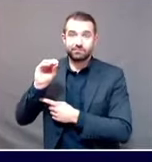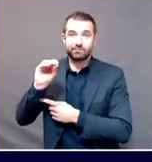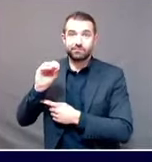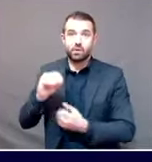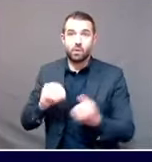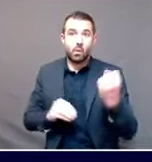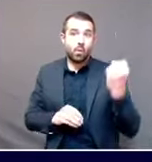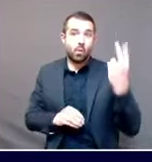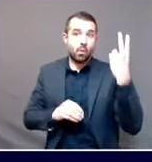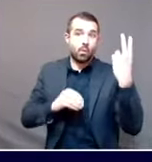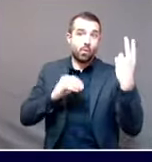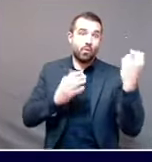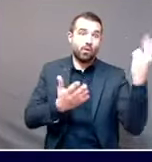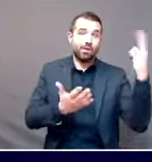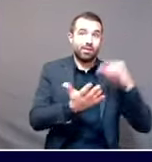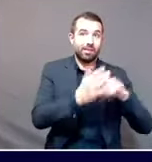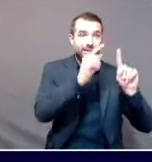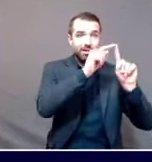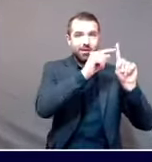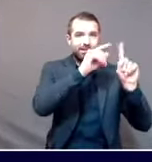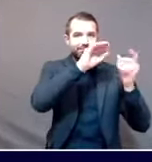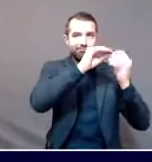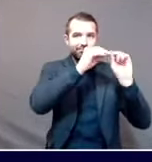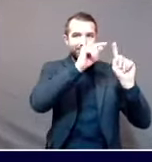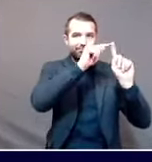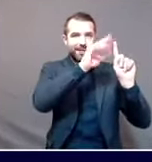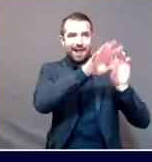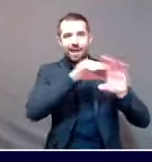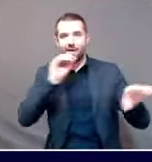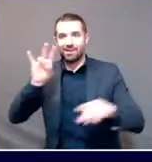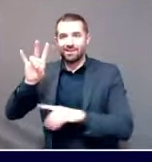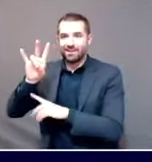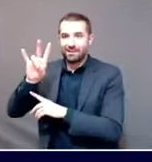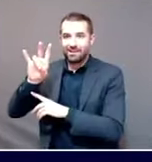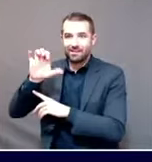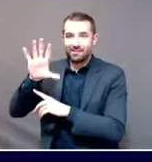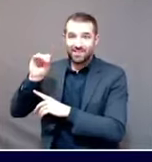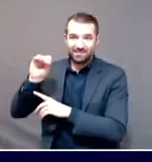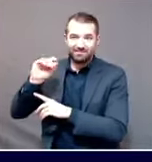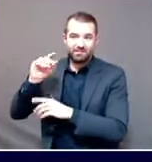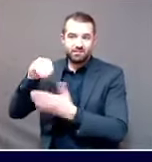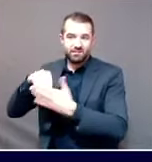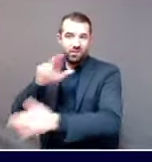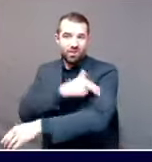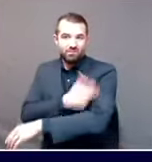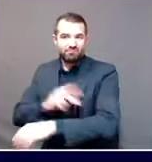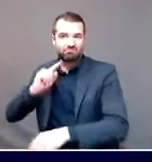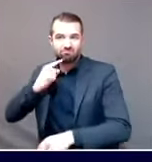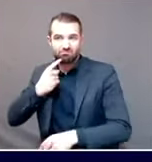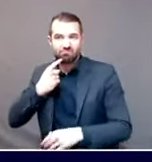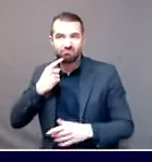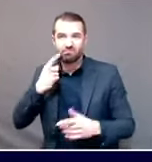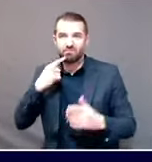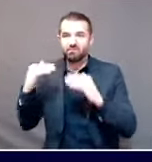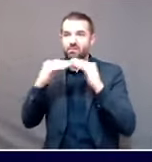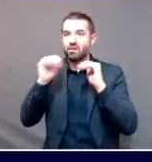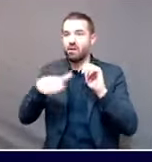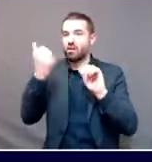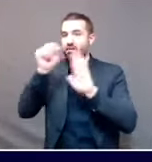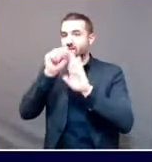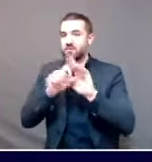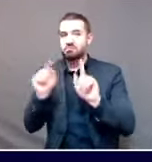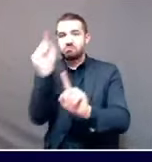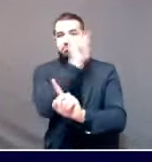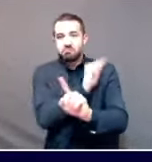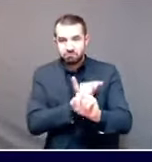puts us in line with where other states have been. The other number that we look at is the percentage of individuals who are in an intensive